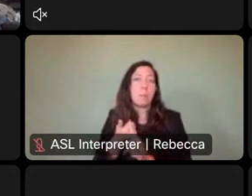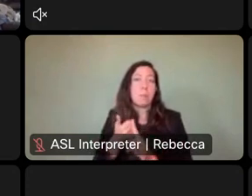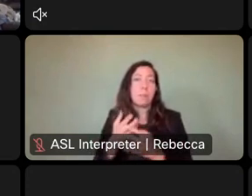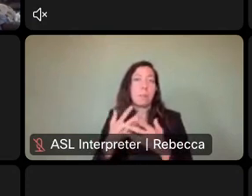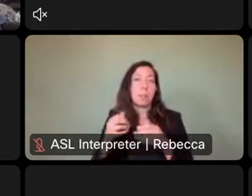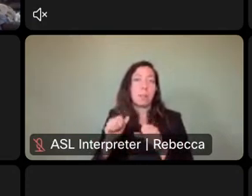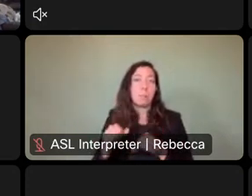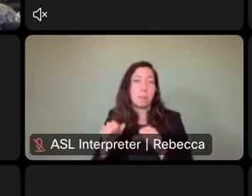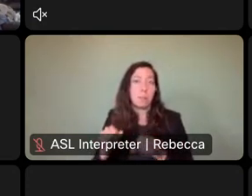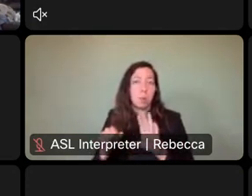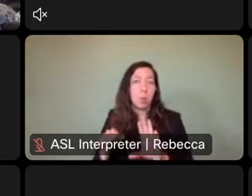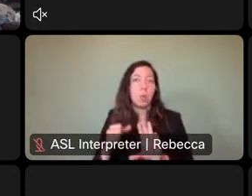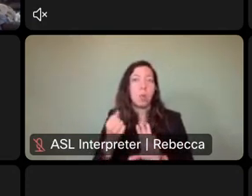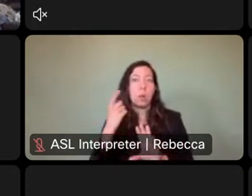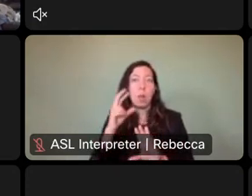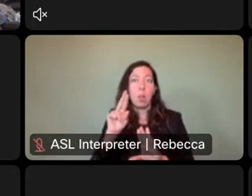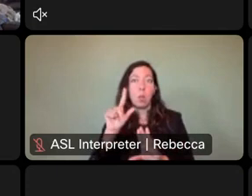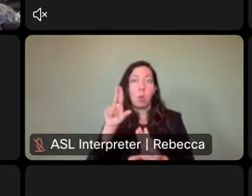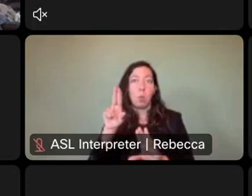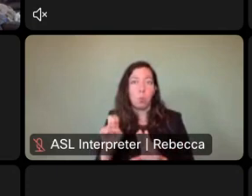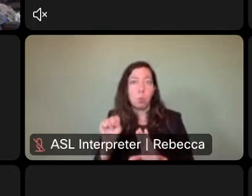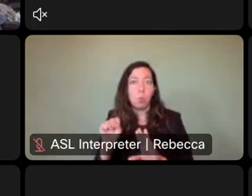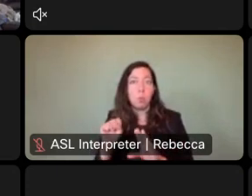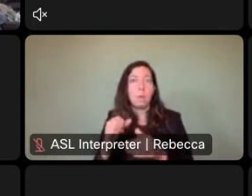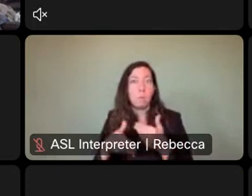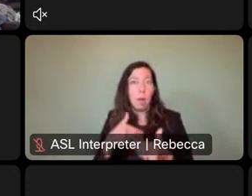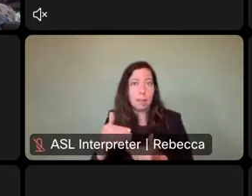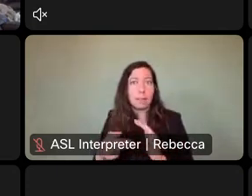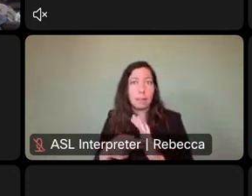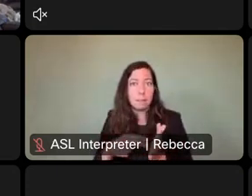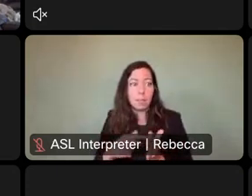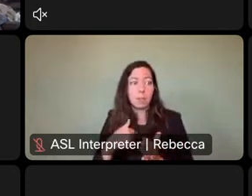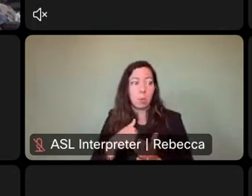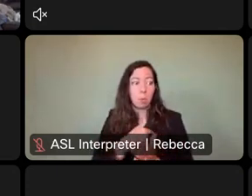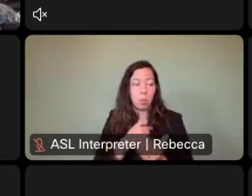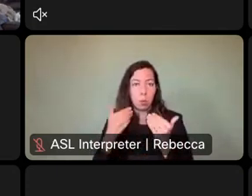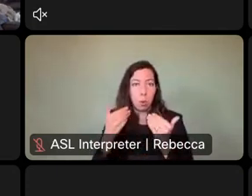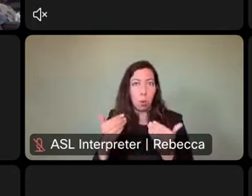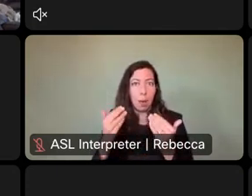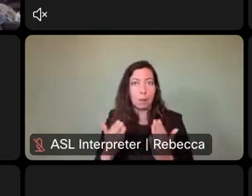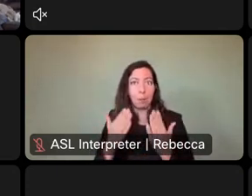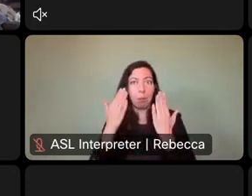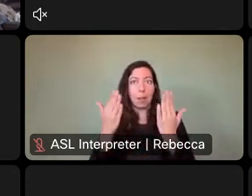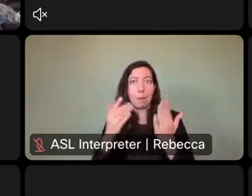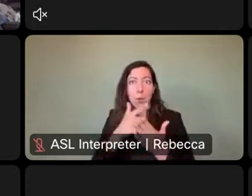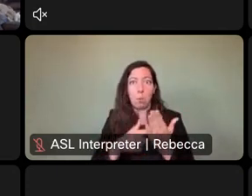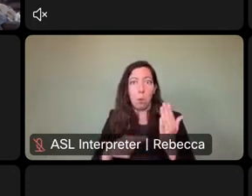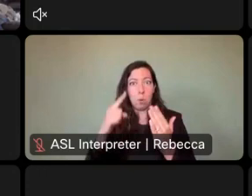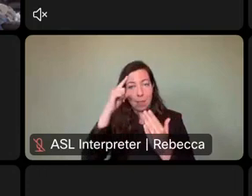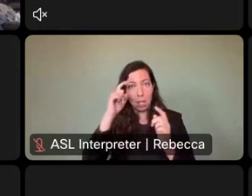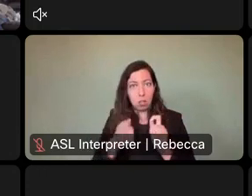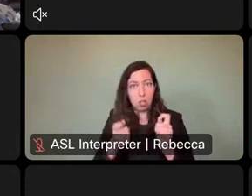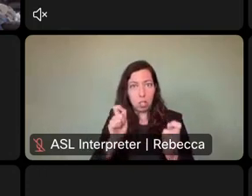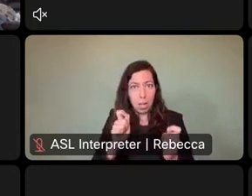rules process requires that we. Go through, present our, our recommendations for rule changes, go through our public